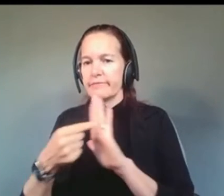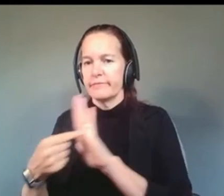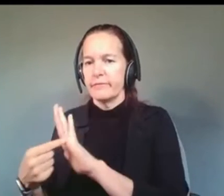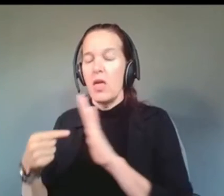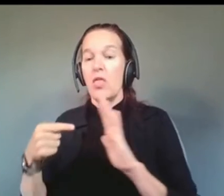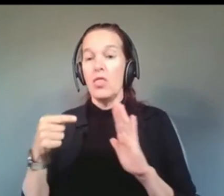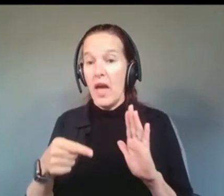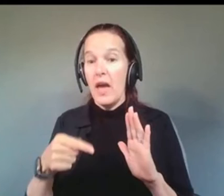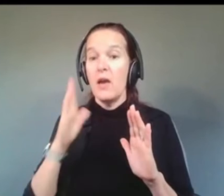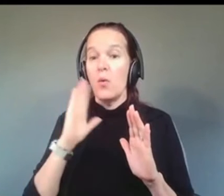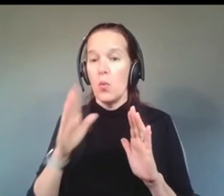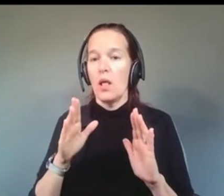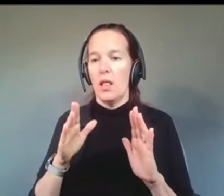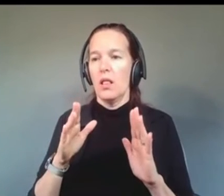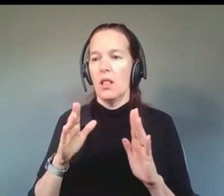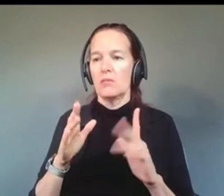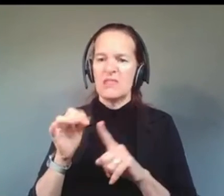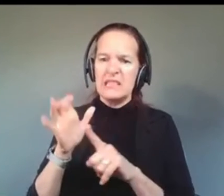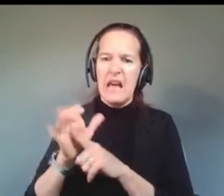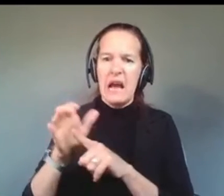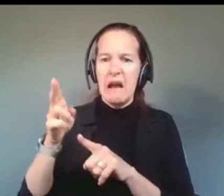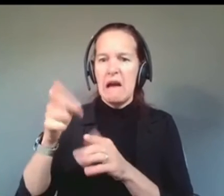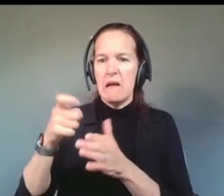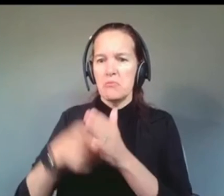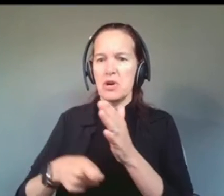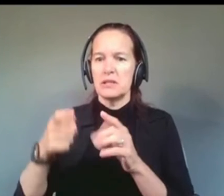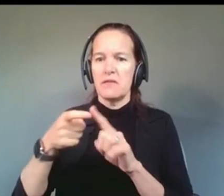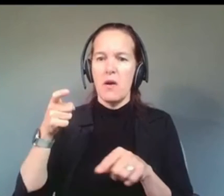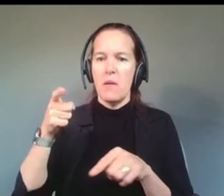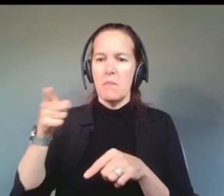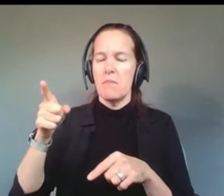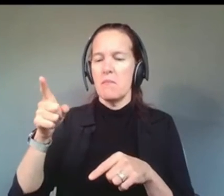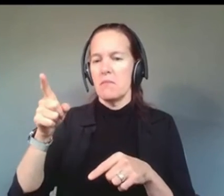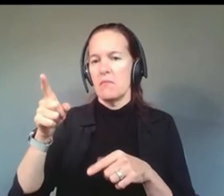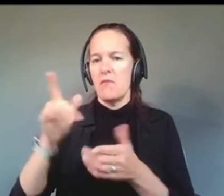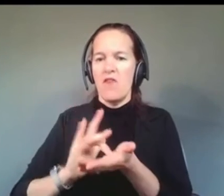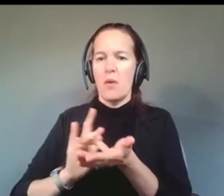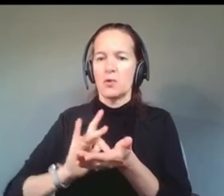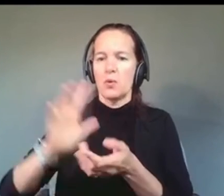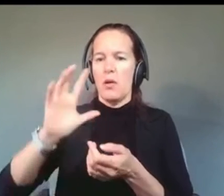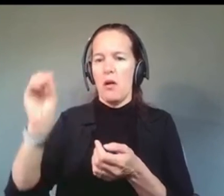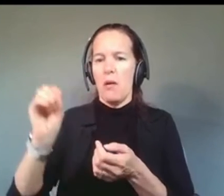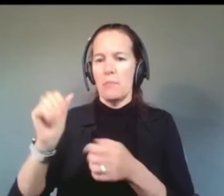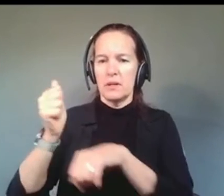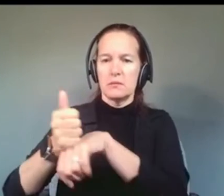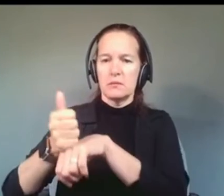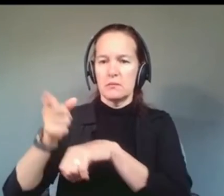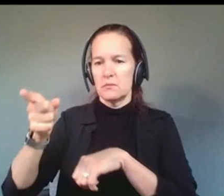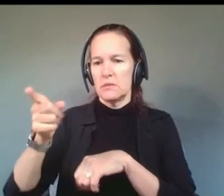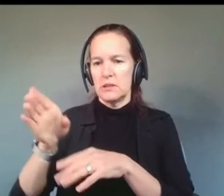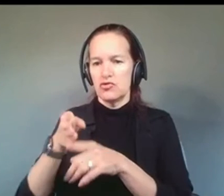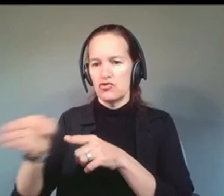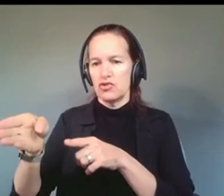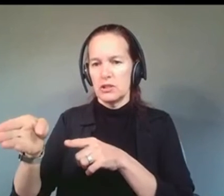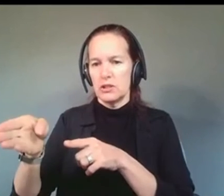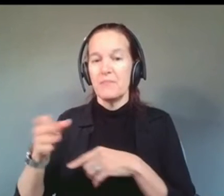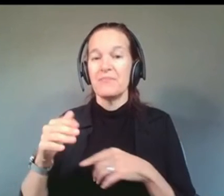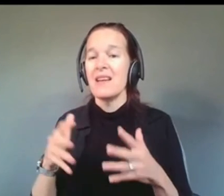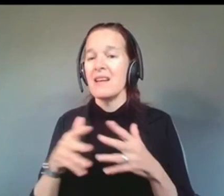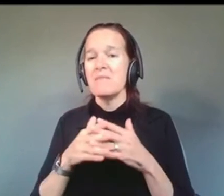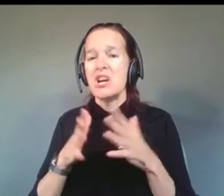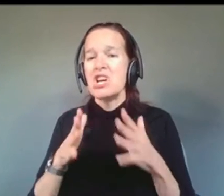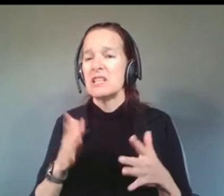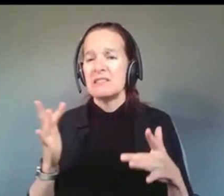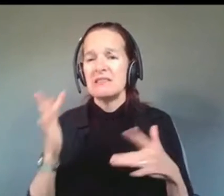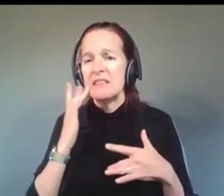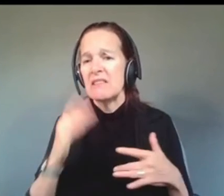the high prices set by the pharmaceutical industry. Americans are sick and